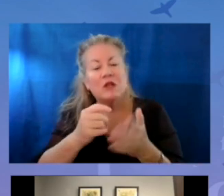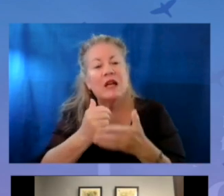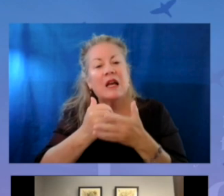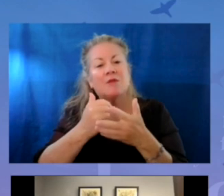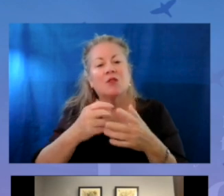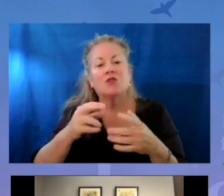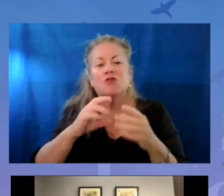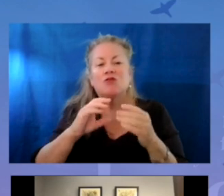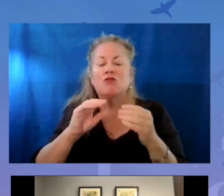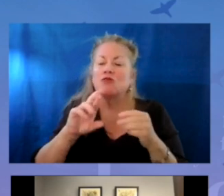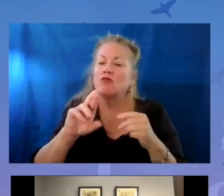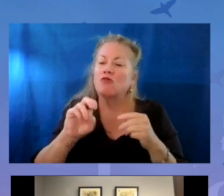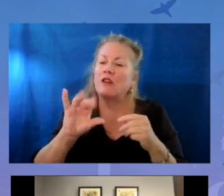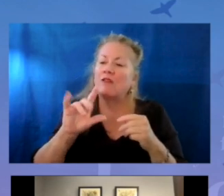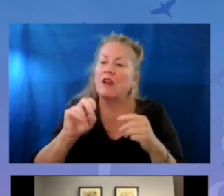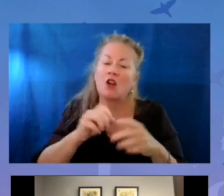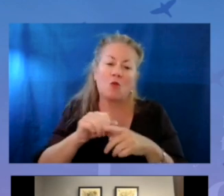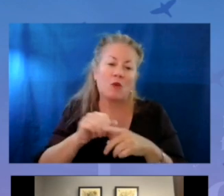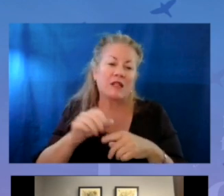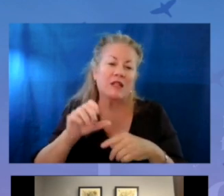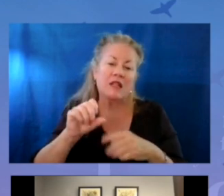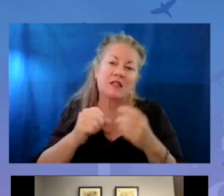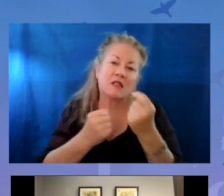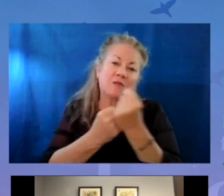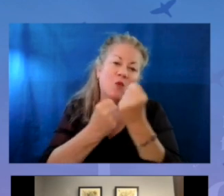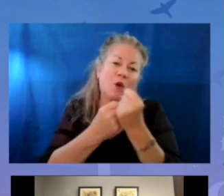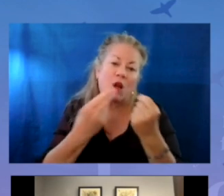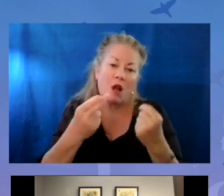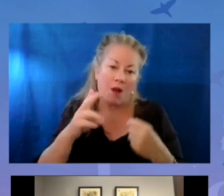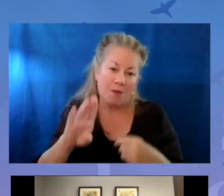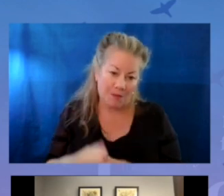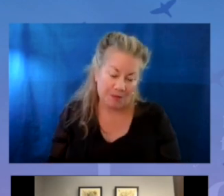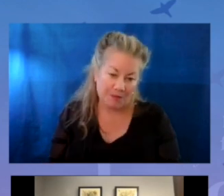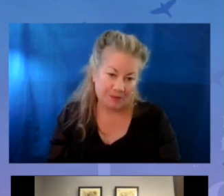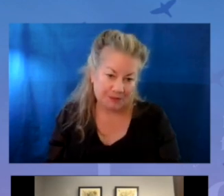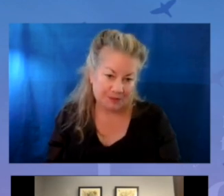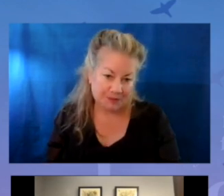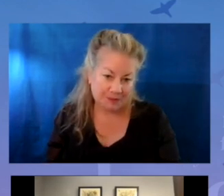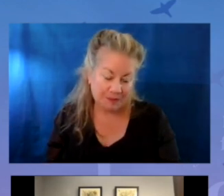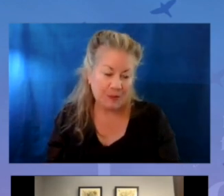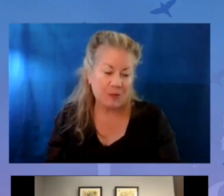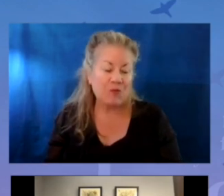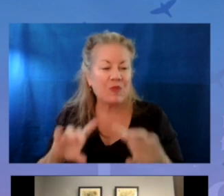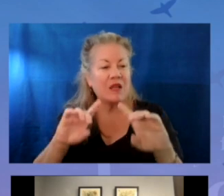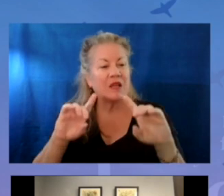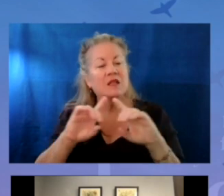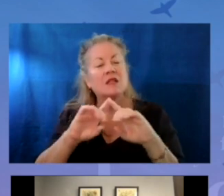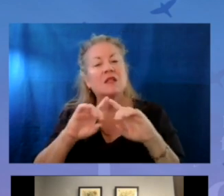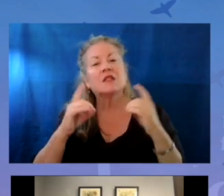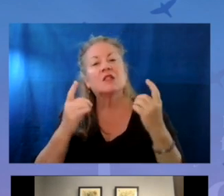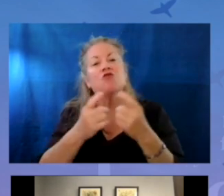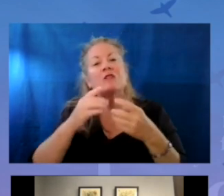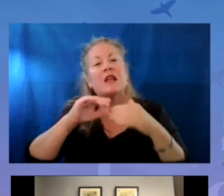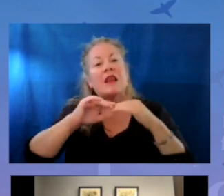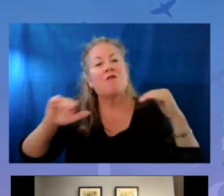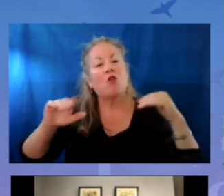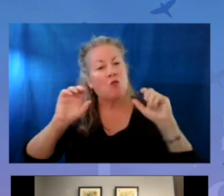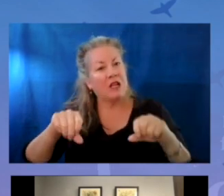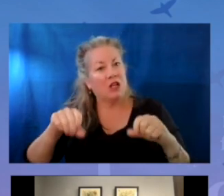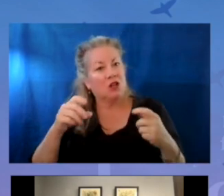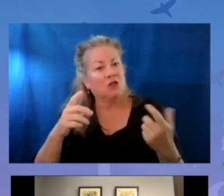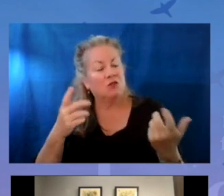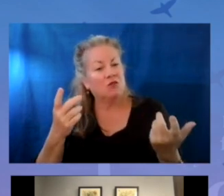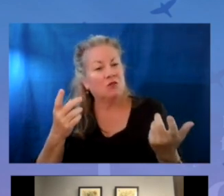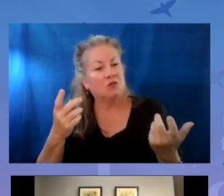truly helped us to refine our practice as a support hub at the district level. We identified that we could